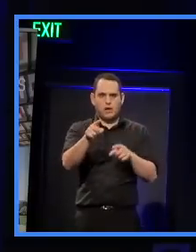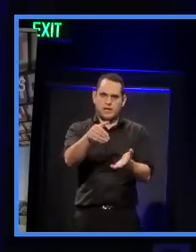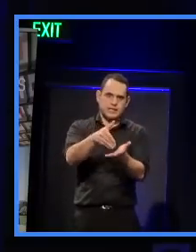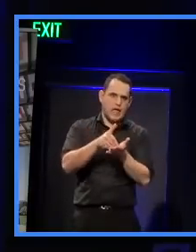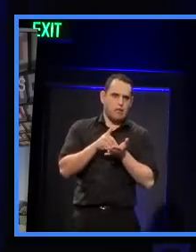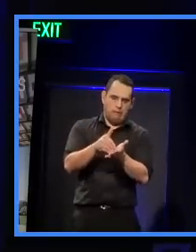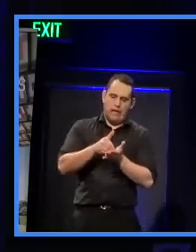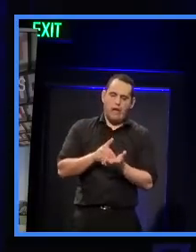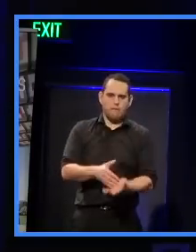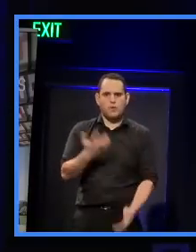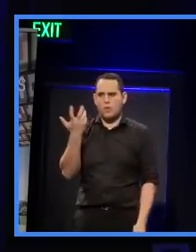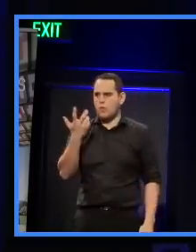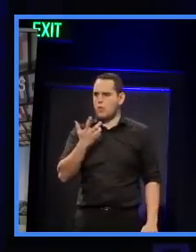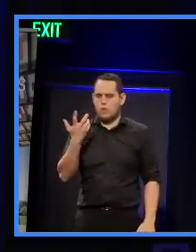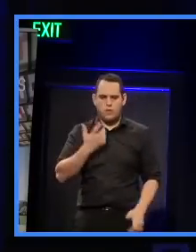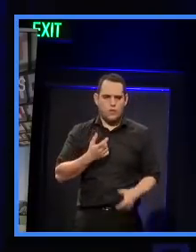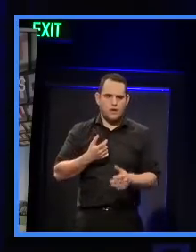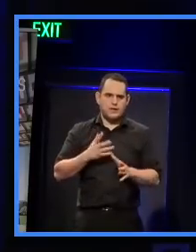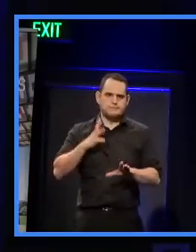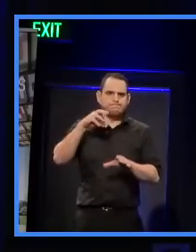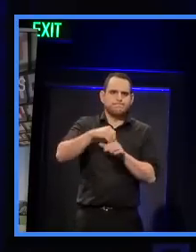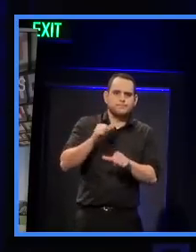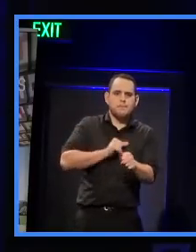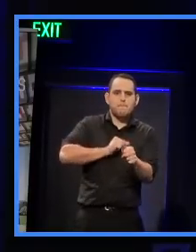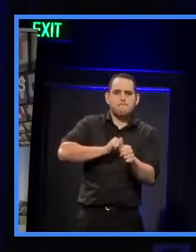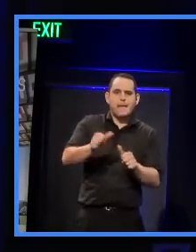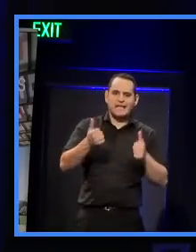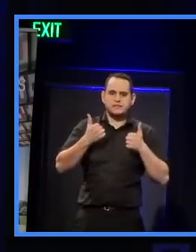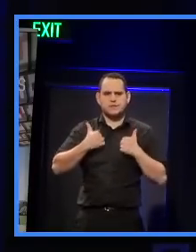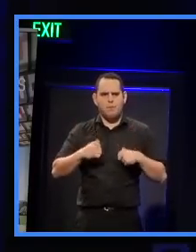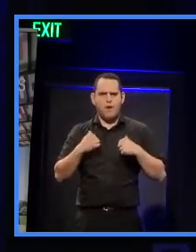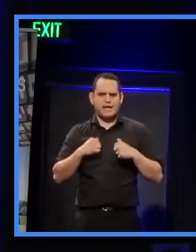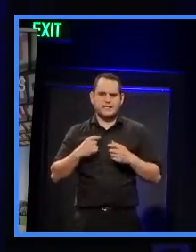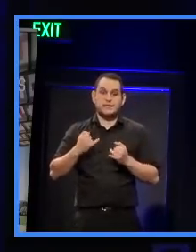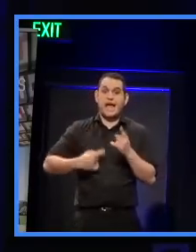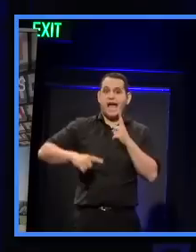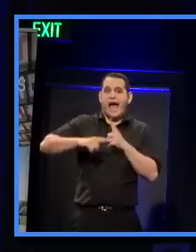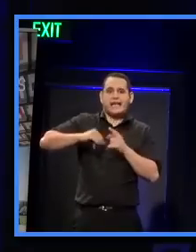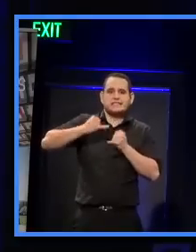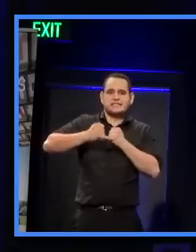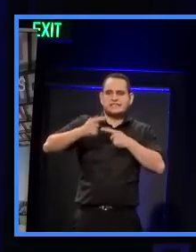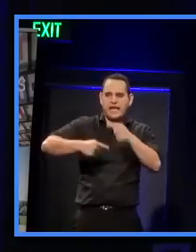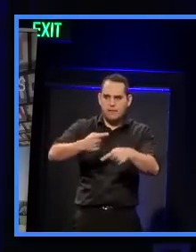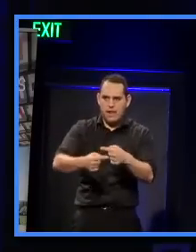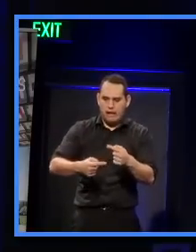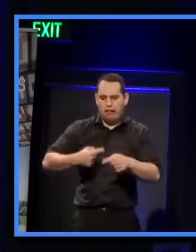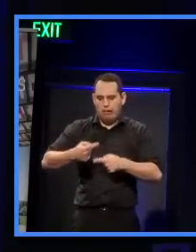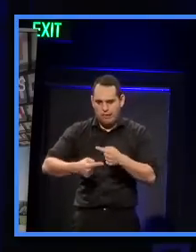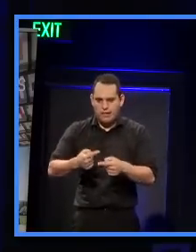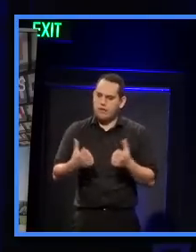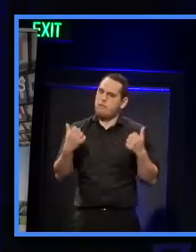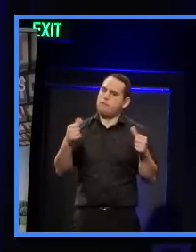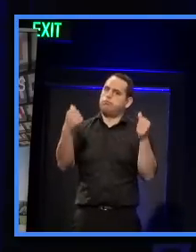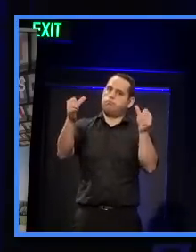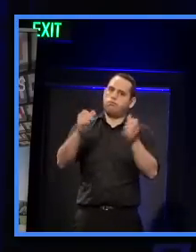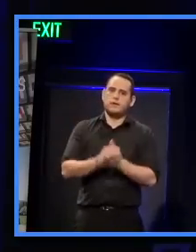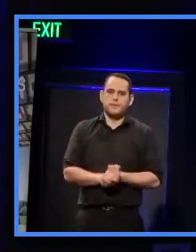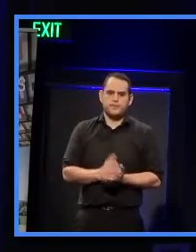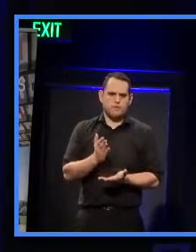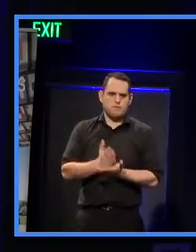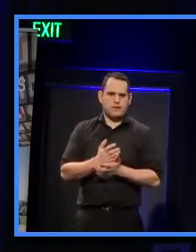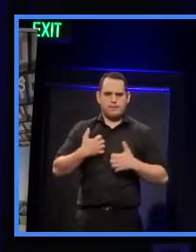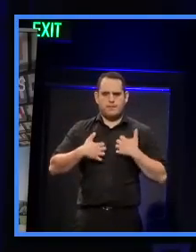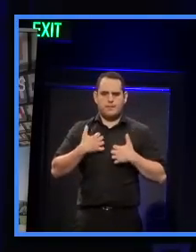team embed best practice in sustainability into all the plans and the programmes that we're underway. So there's a real